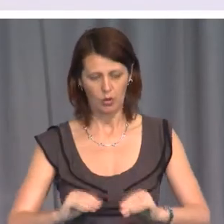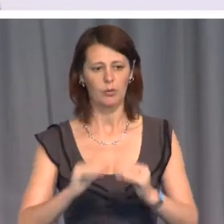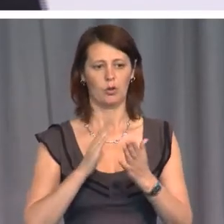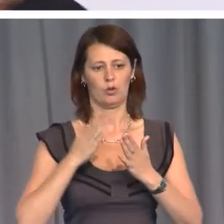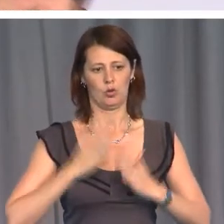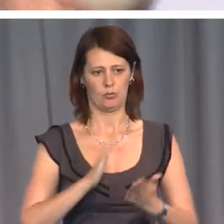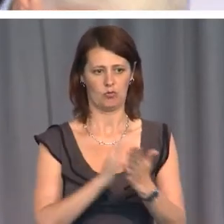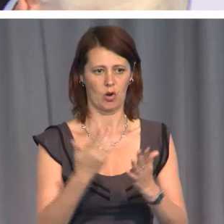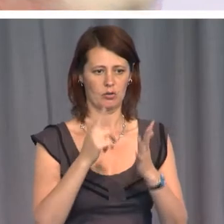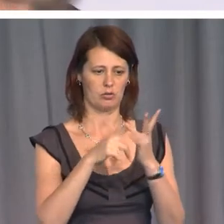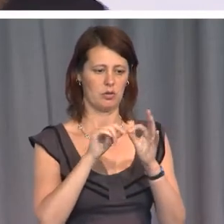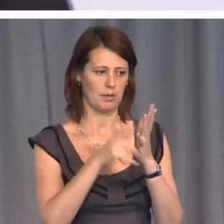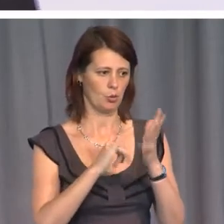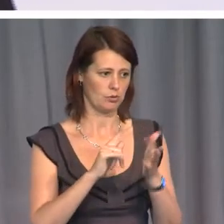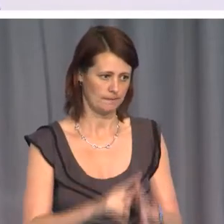abuses.